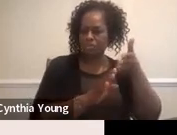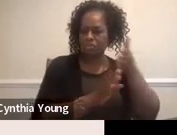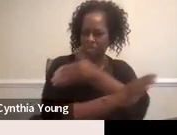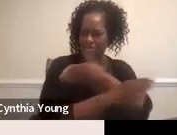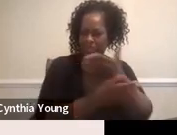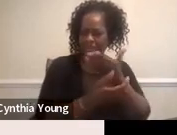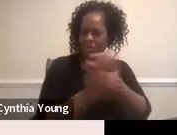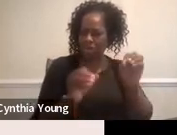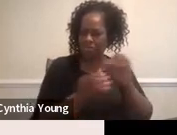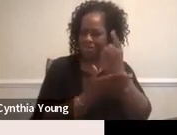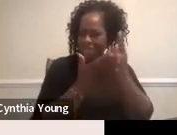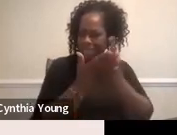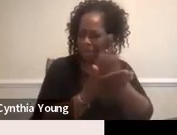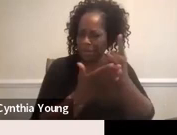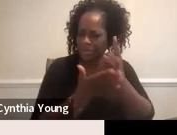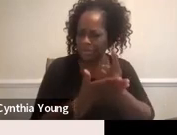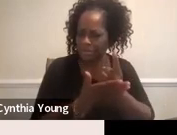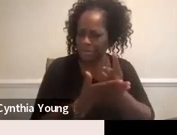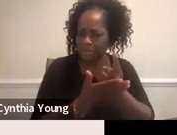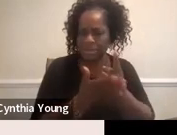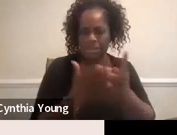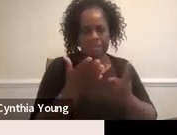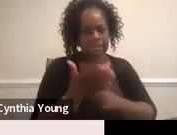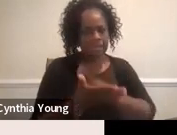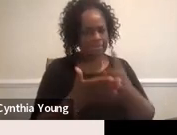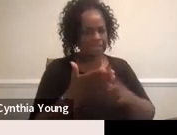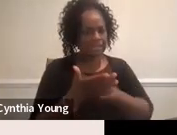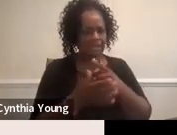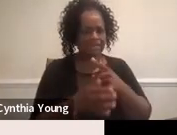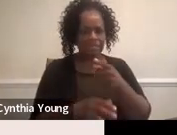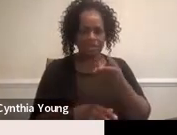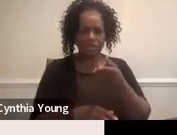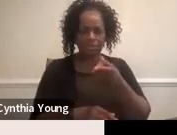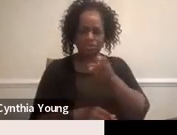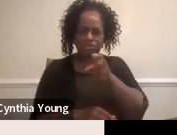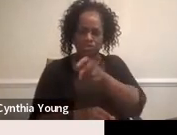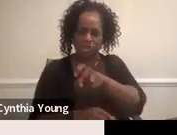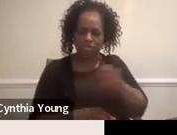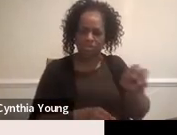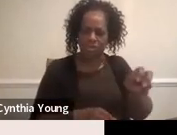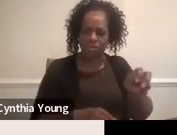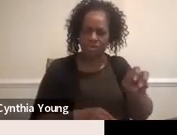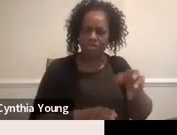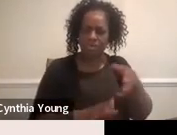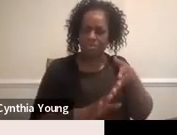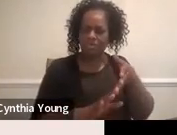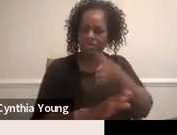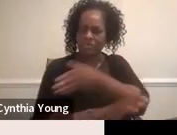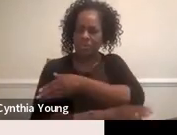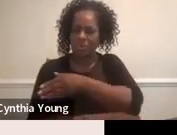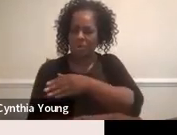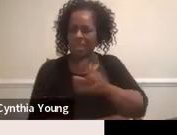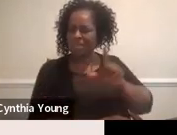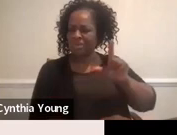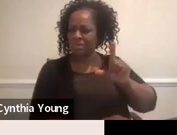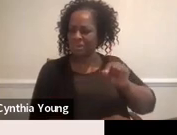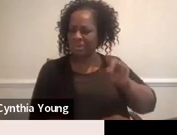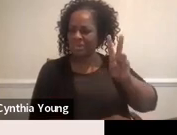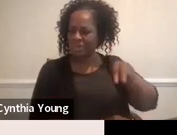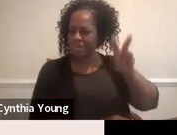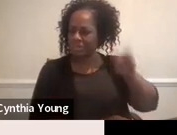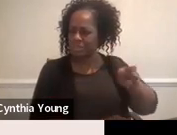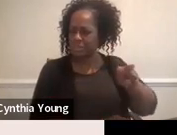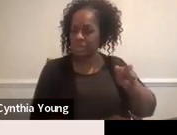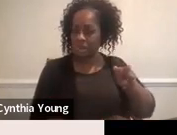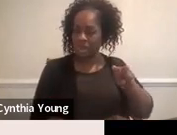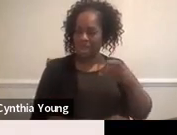office hours, um, it takes you to, um, ones that were presented like in 2022. Like I was